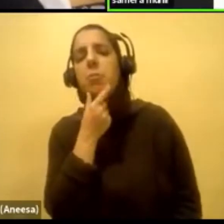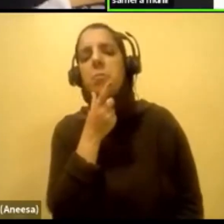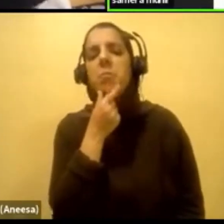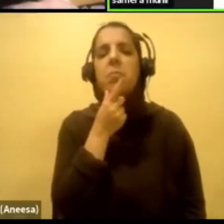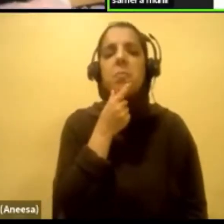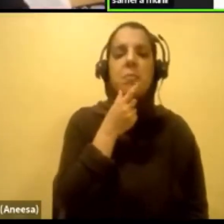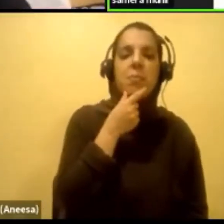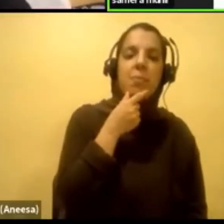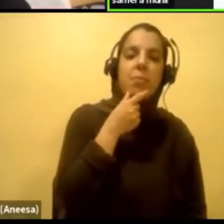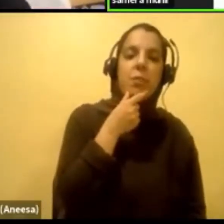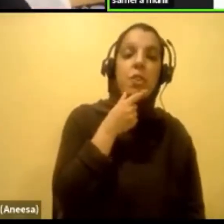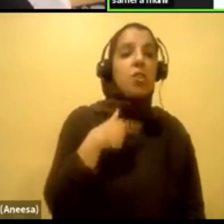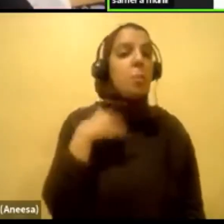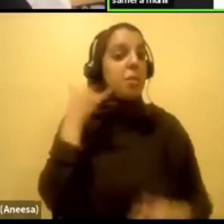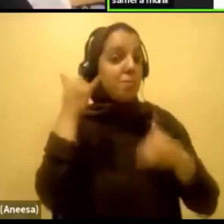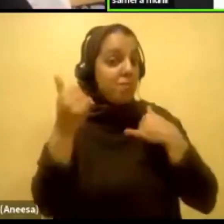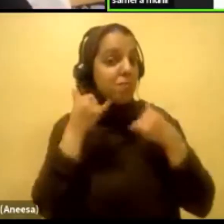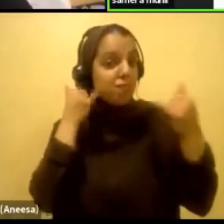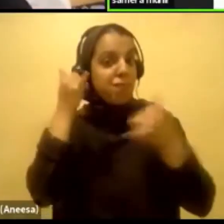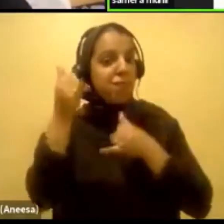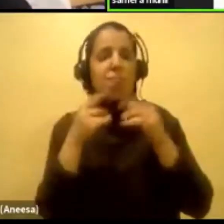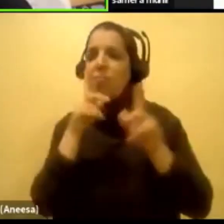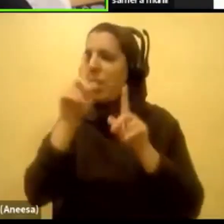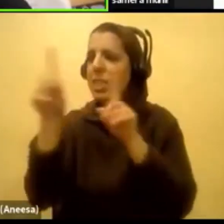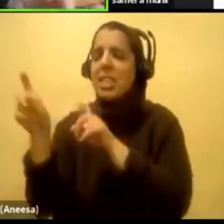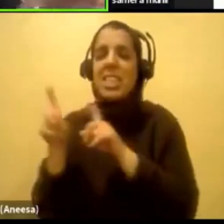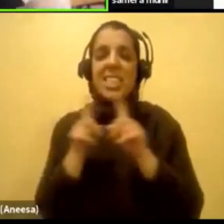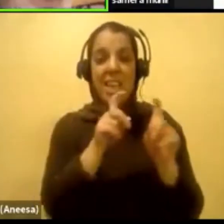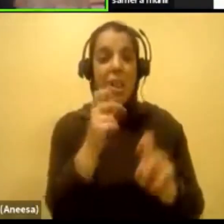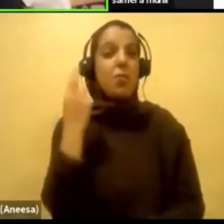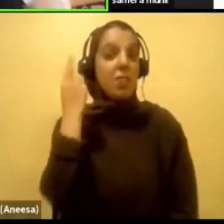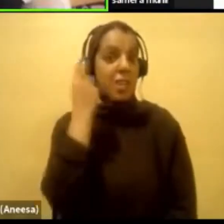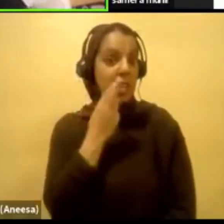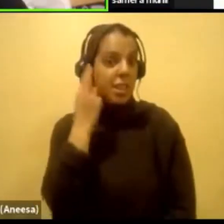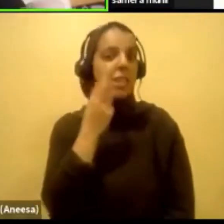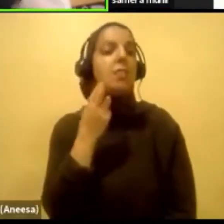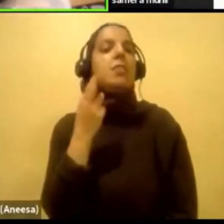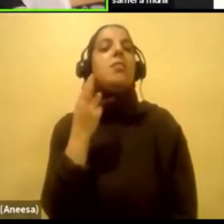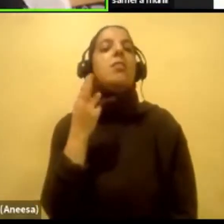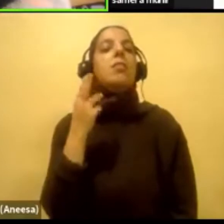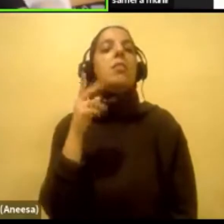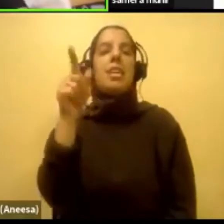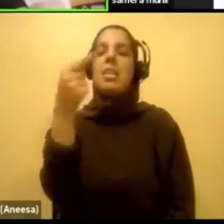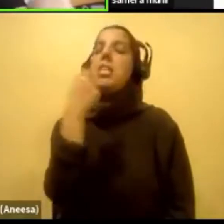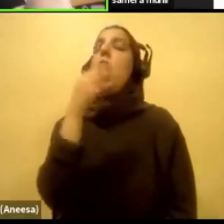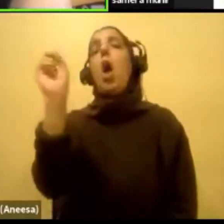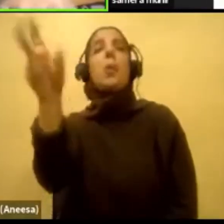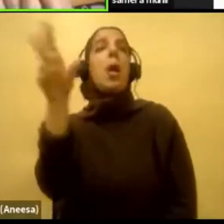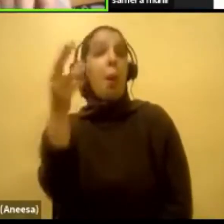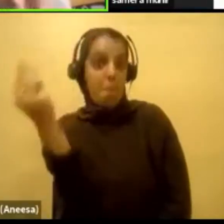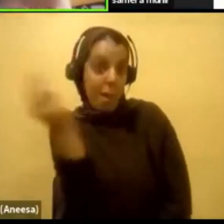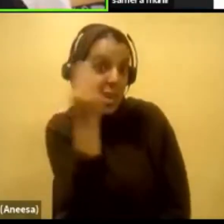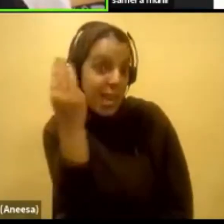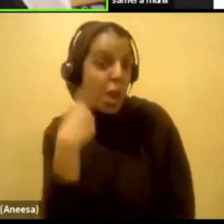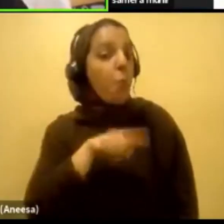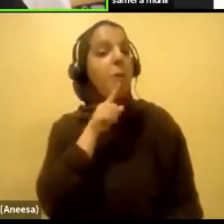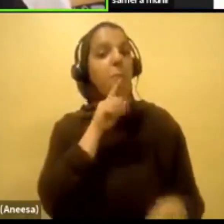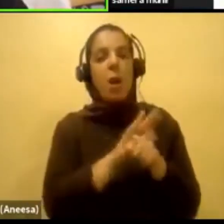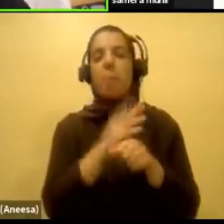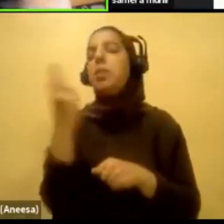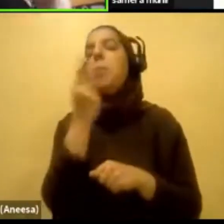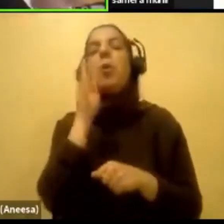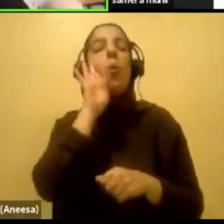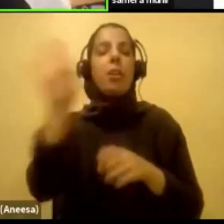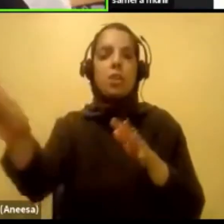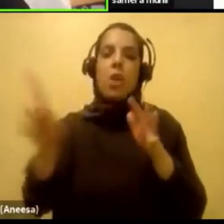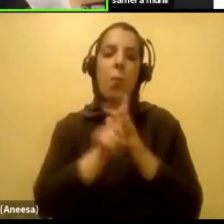made some phone calls. asked around. And they're like, okay, okay. On Monday, like, we promised someone will be there. There was a mix up in the schedule.